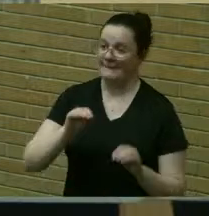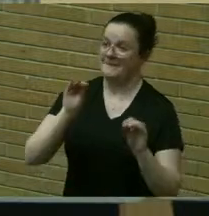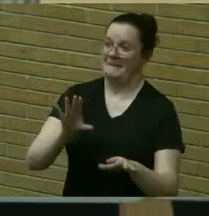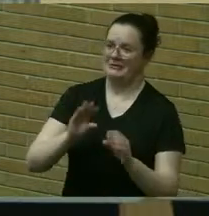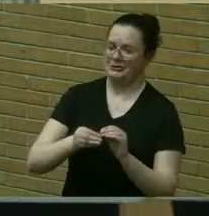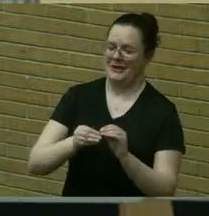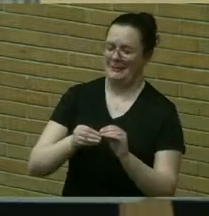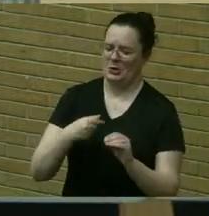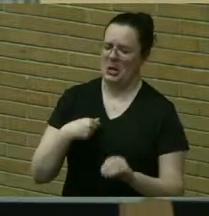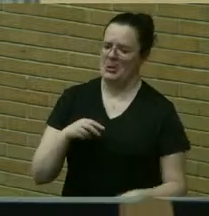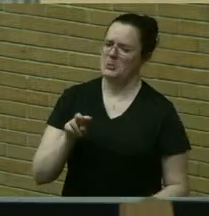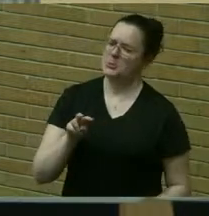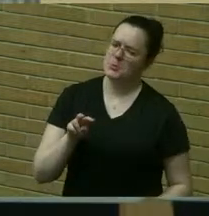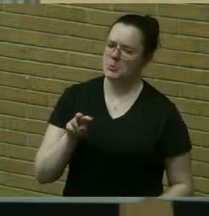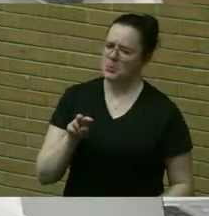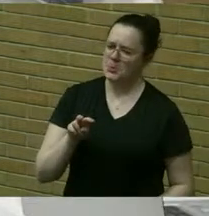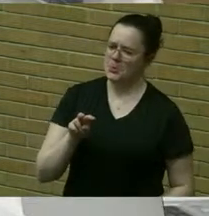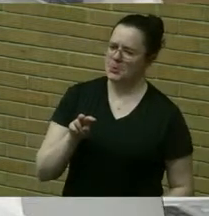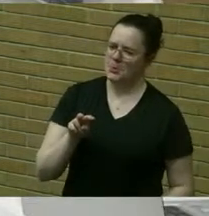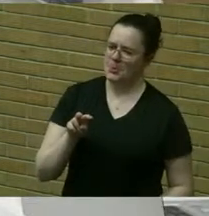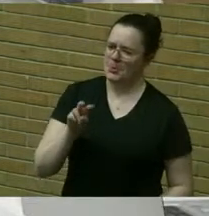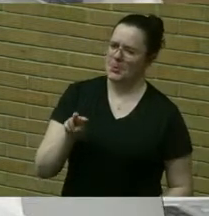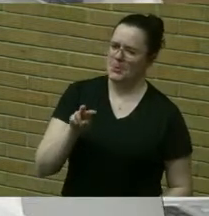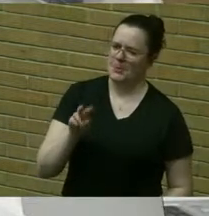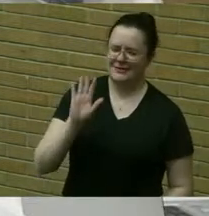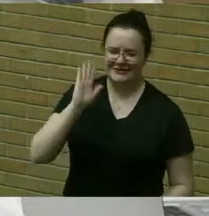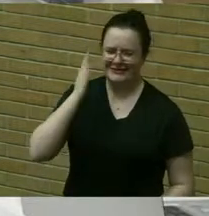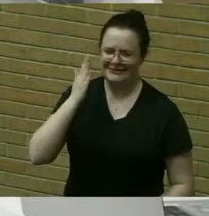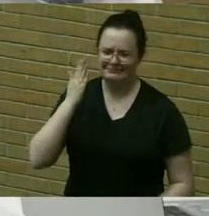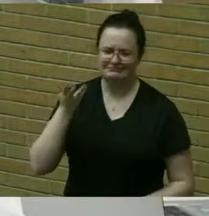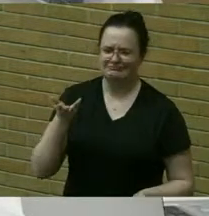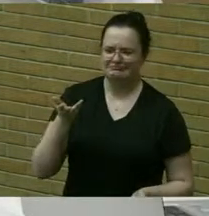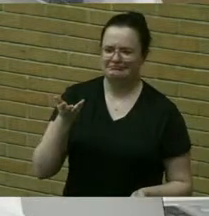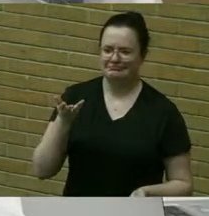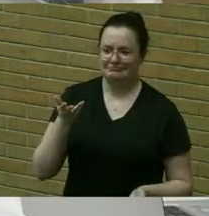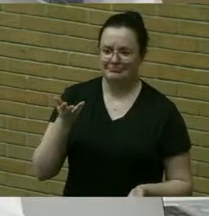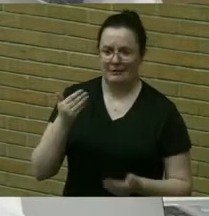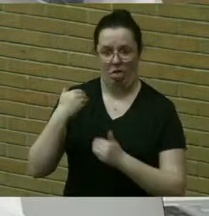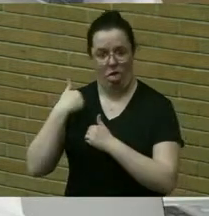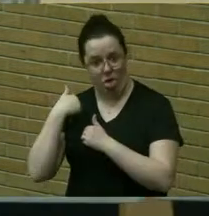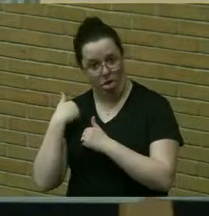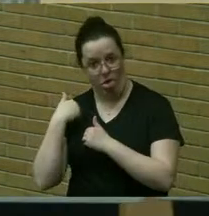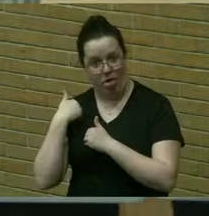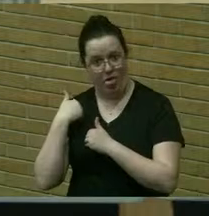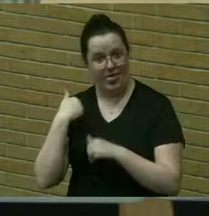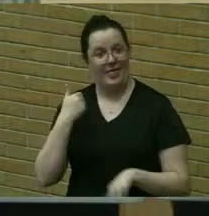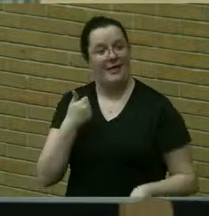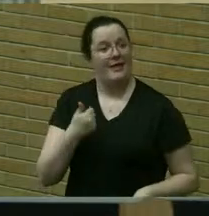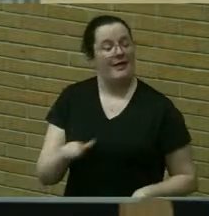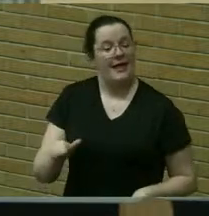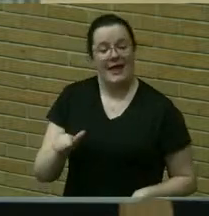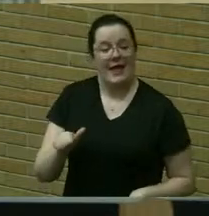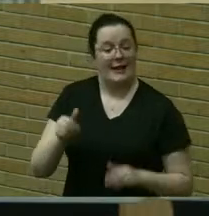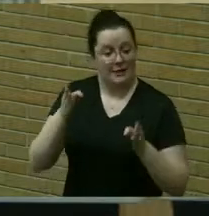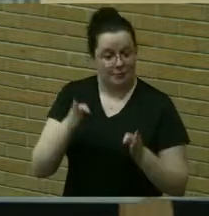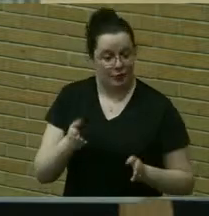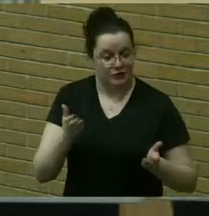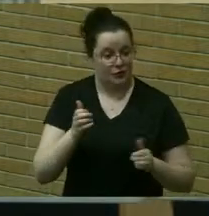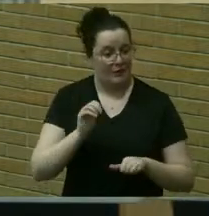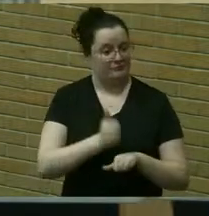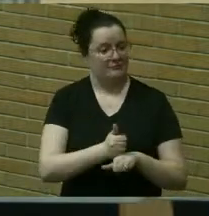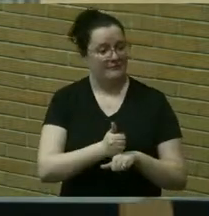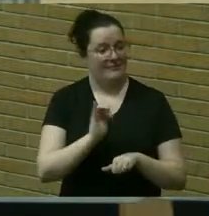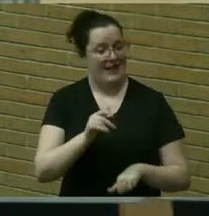i i seemed to me like a burden to anybody but the most dedicated gardeners what